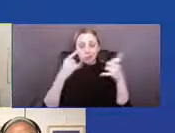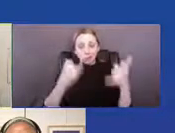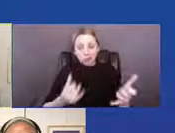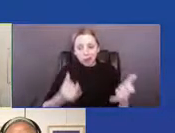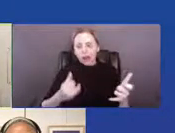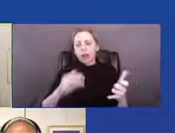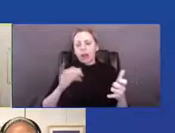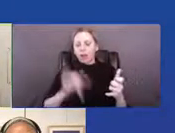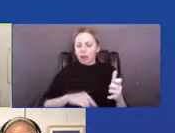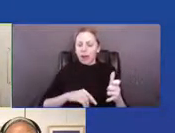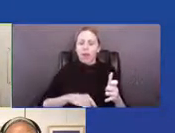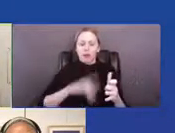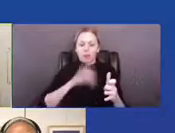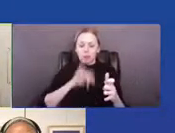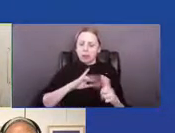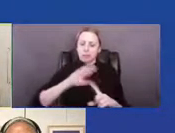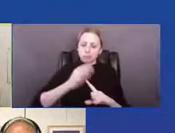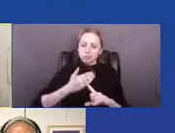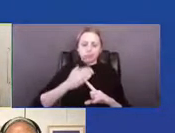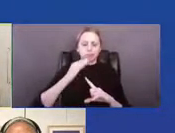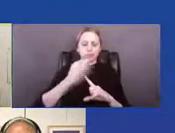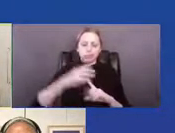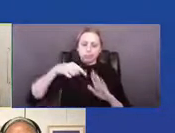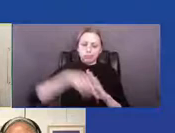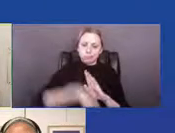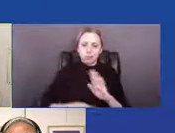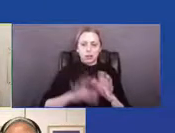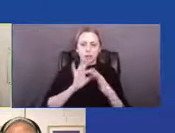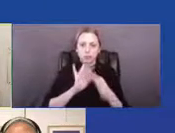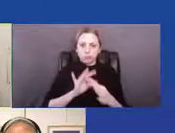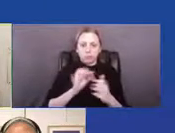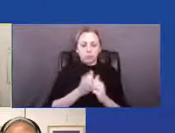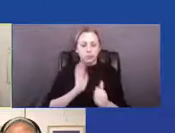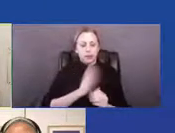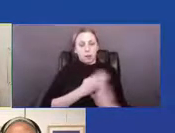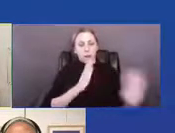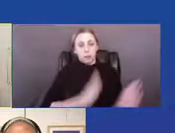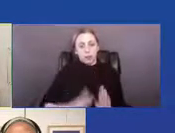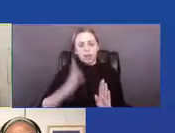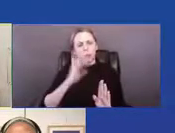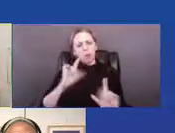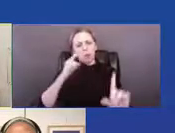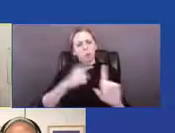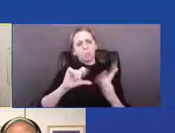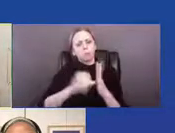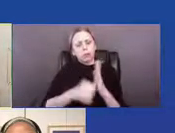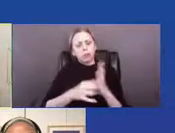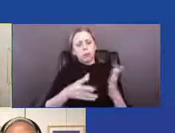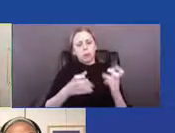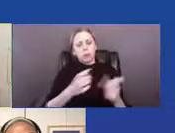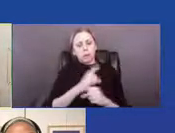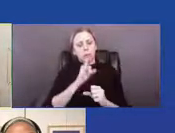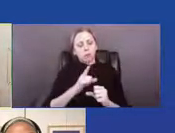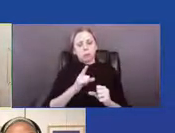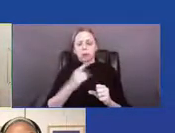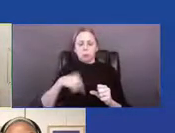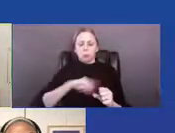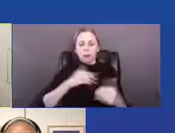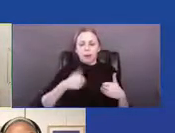a core component of our programming and planning. Ensuring accessible routes and facilities, incorporating